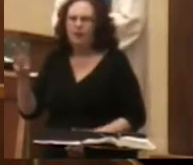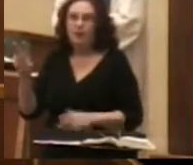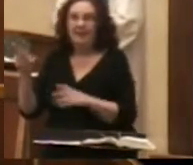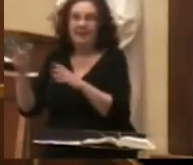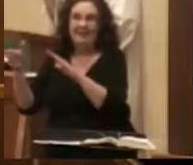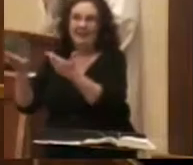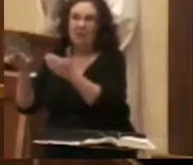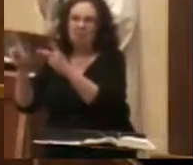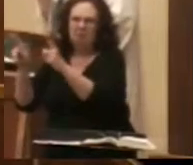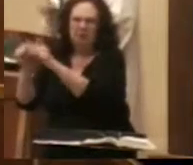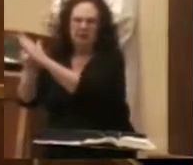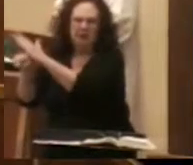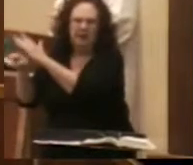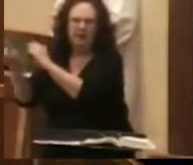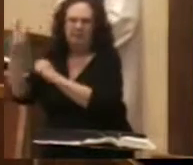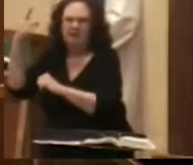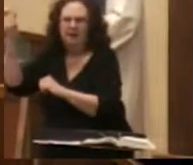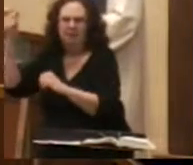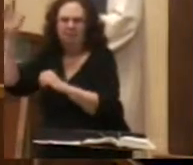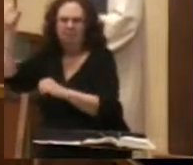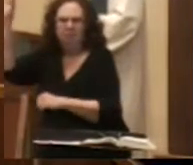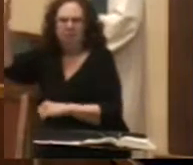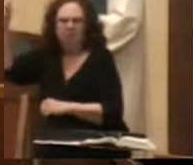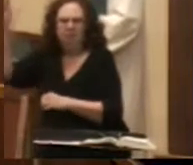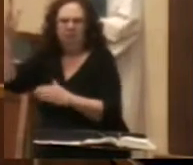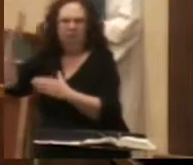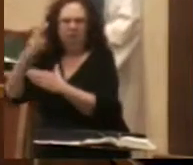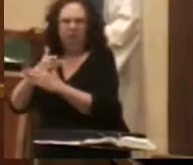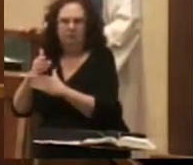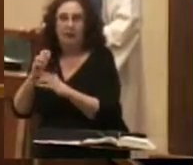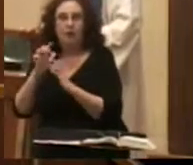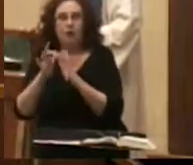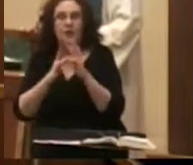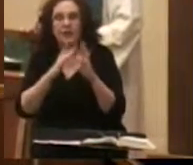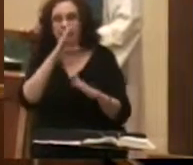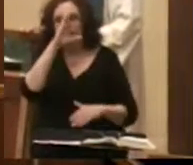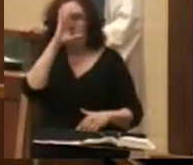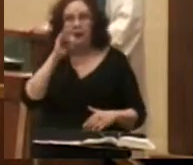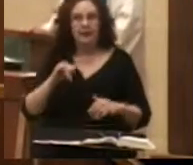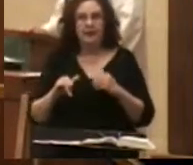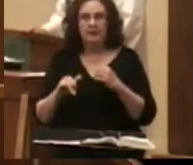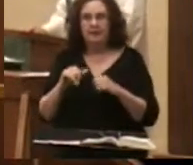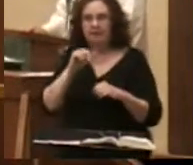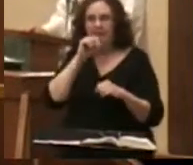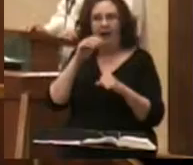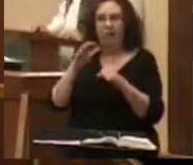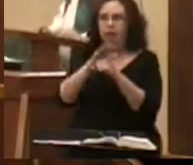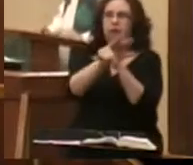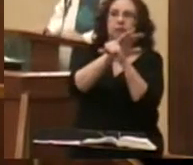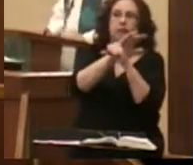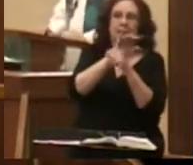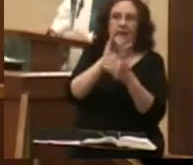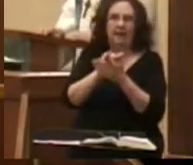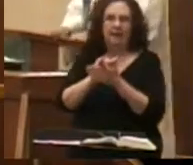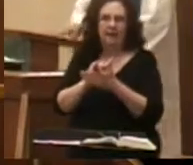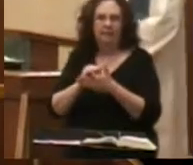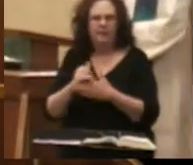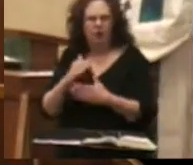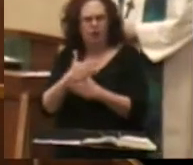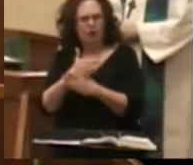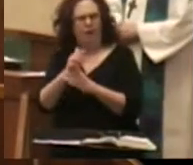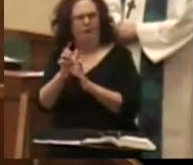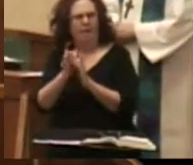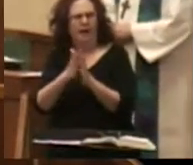And Jesus knew this. He did not gloss over this. Sharing the gospel is risky